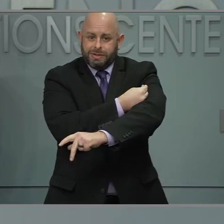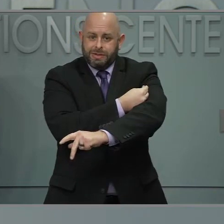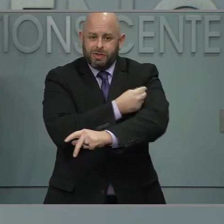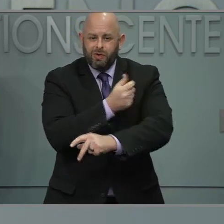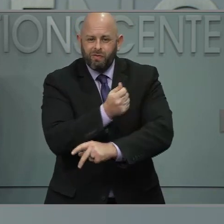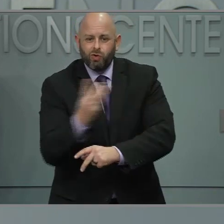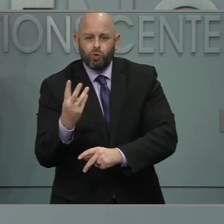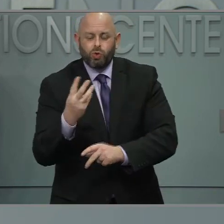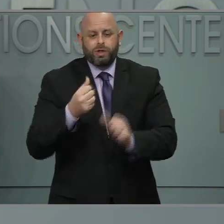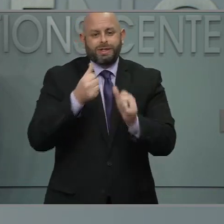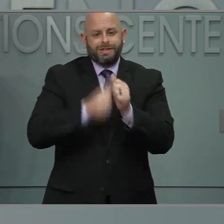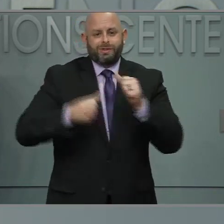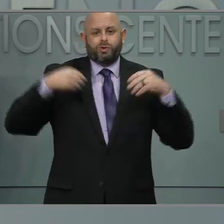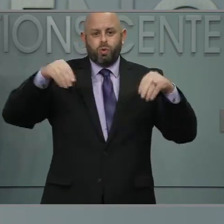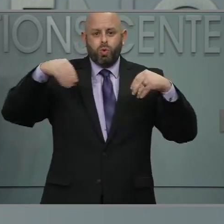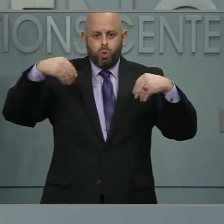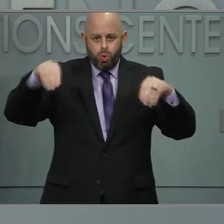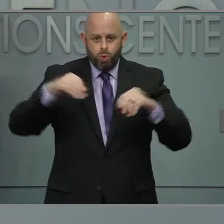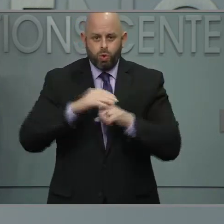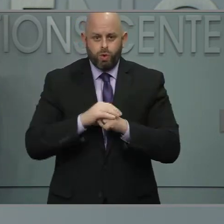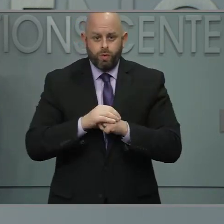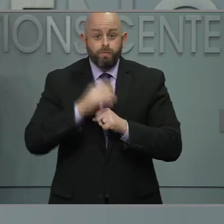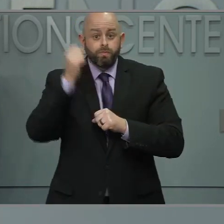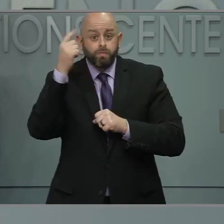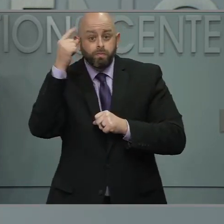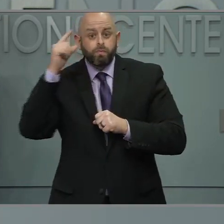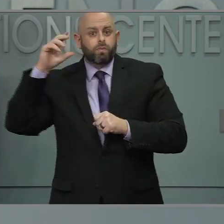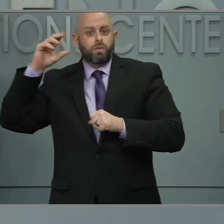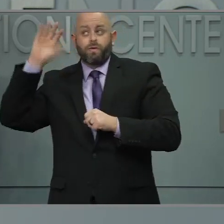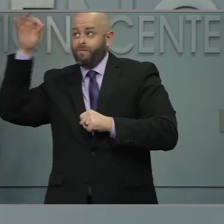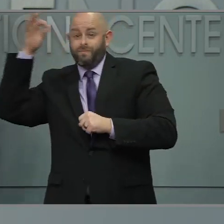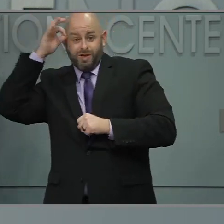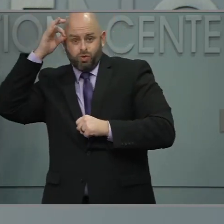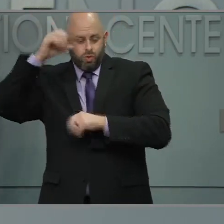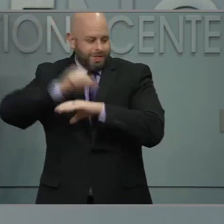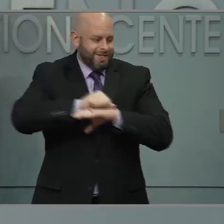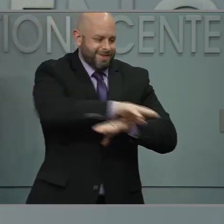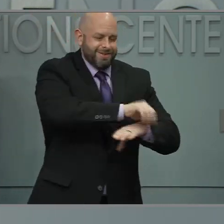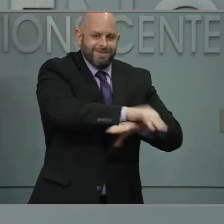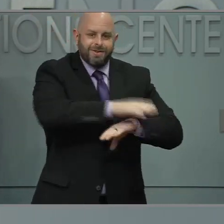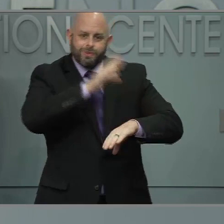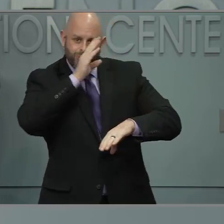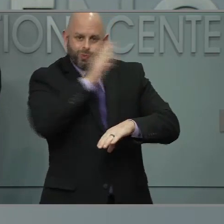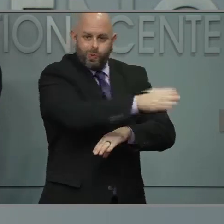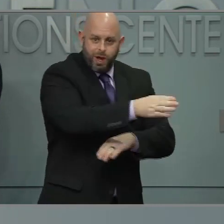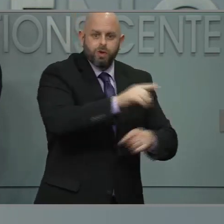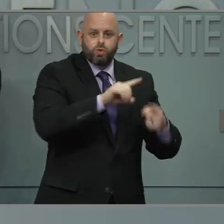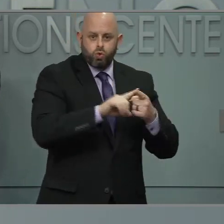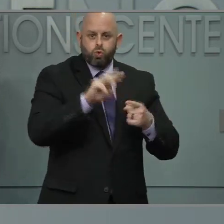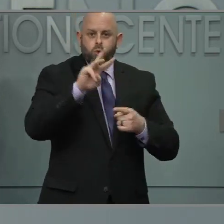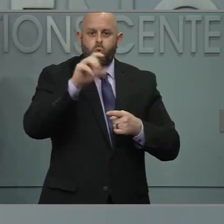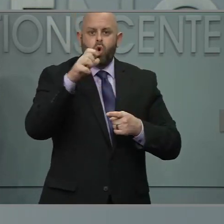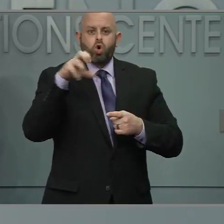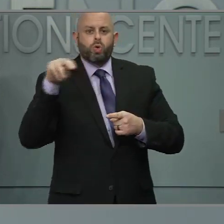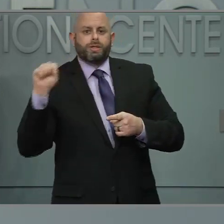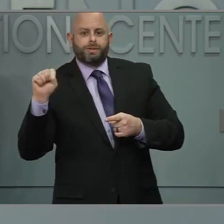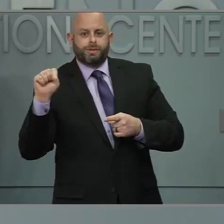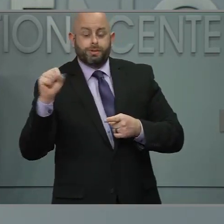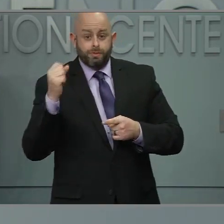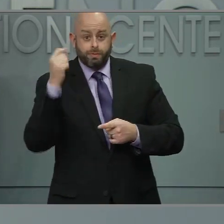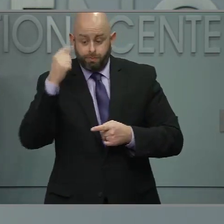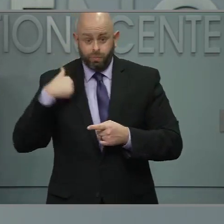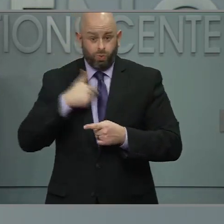And again, this allocation comes in addition to what we are getting as a state. So the Walgreens gets that